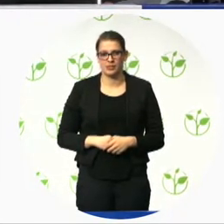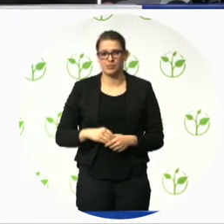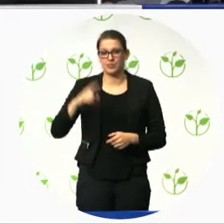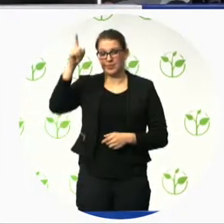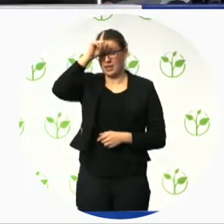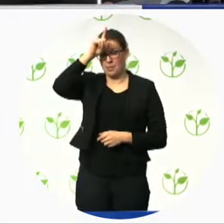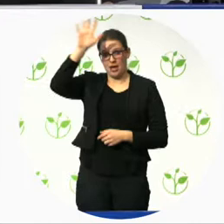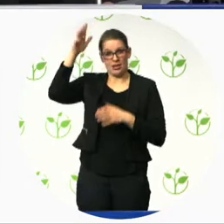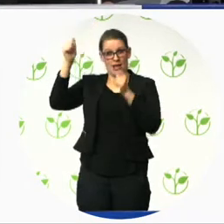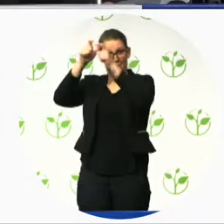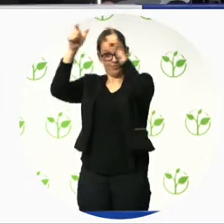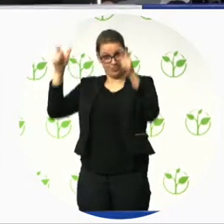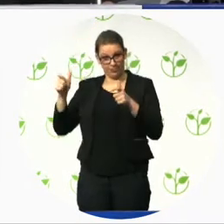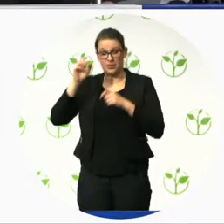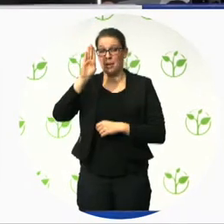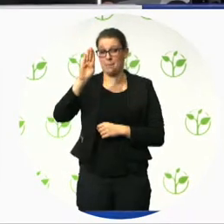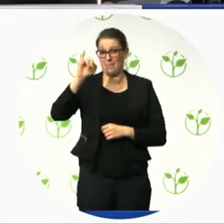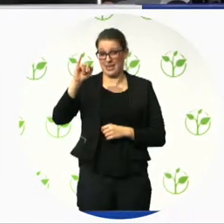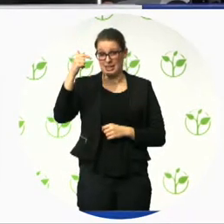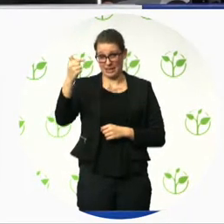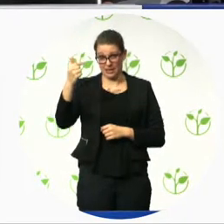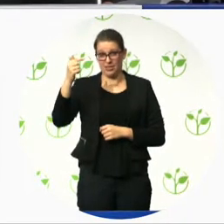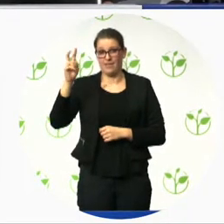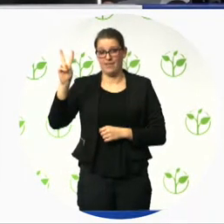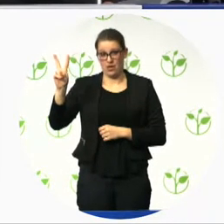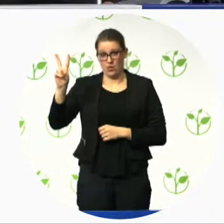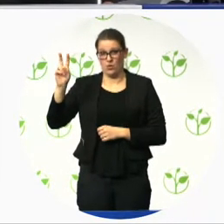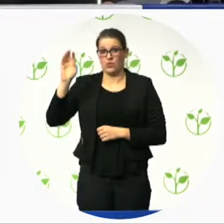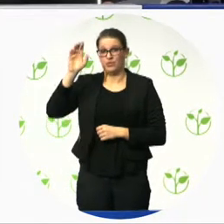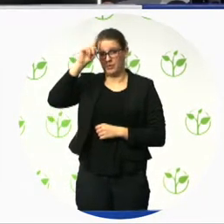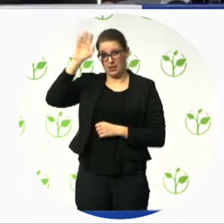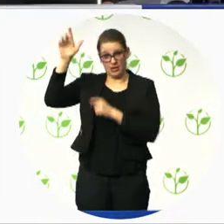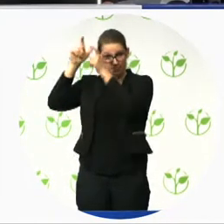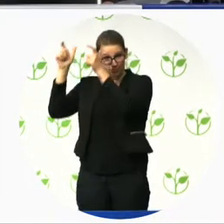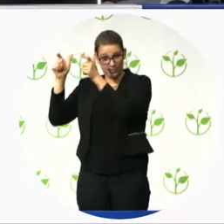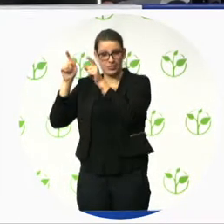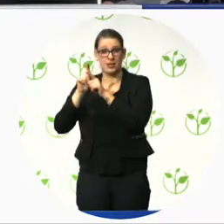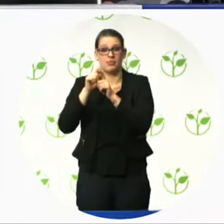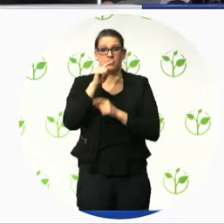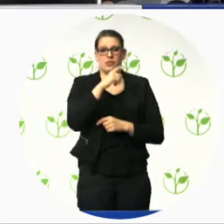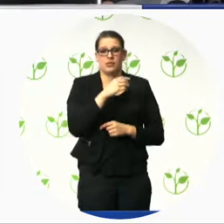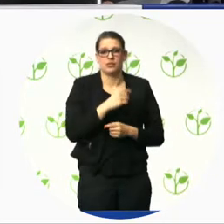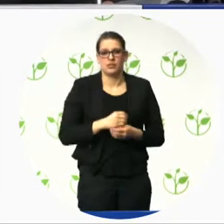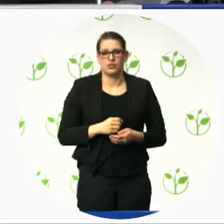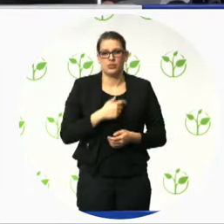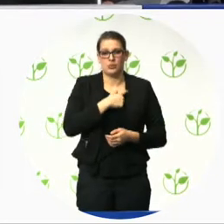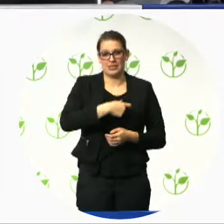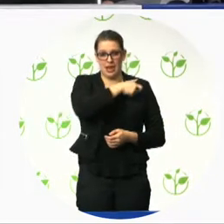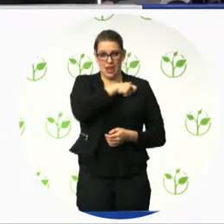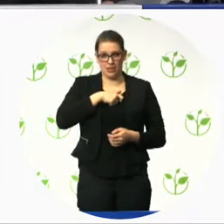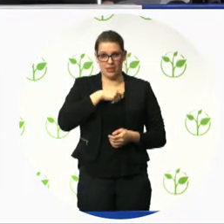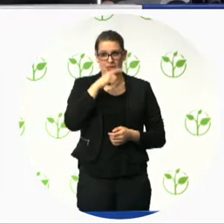WCAG 2.0 AA. And in Switzerland, we have the Access for All Foundation that offers